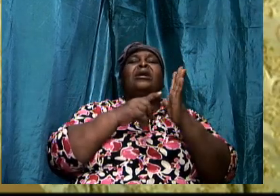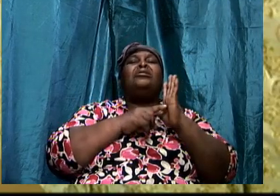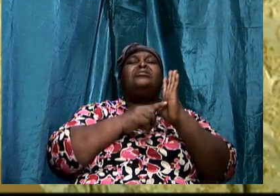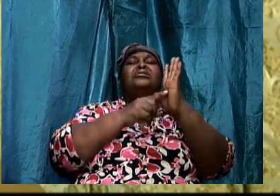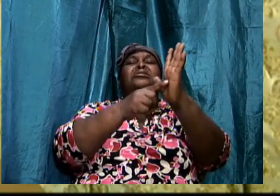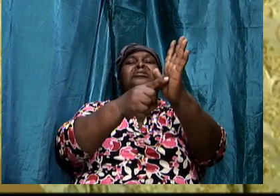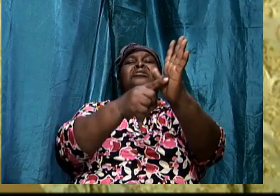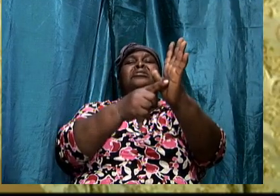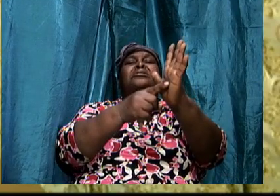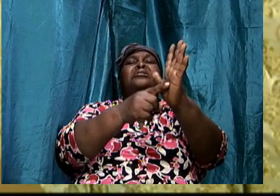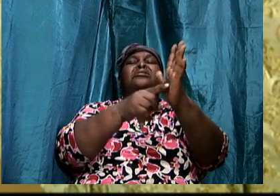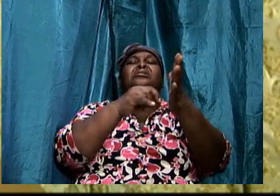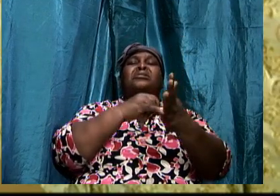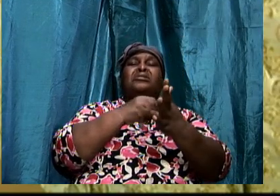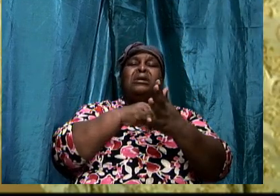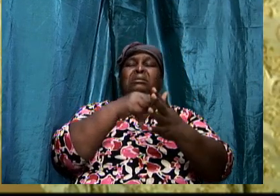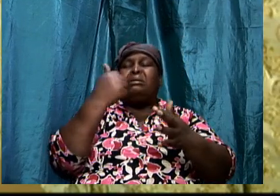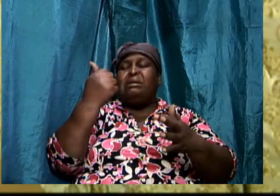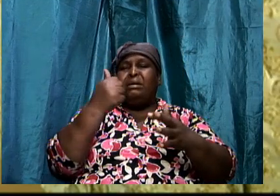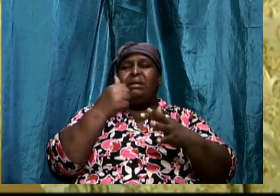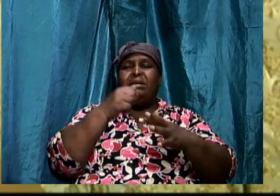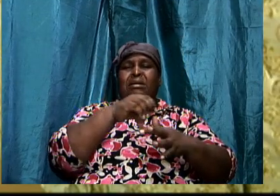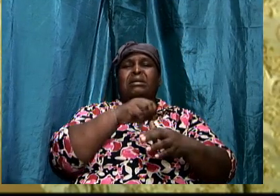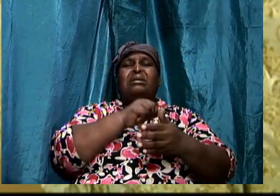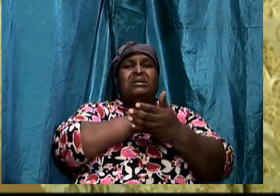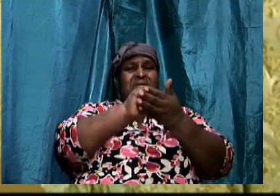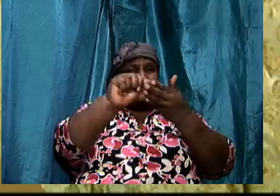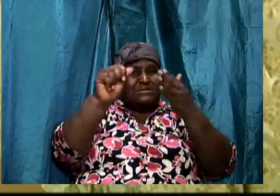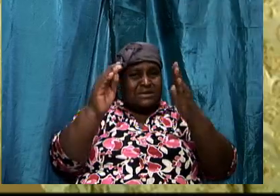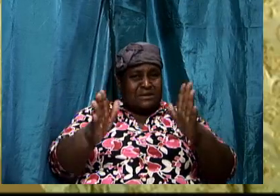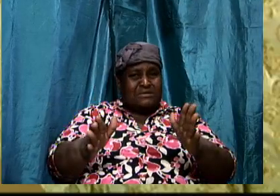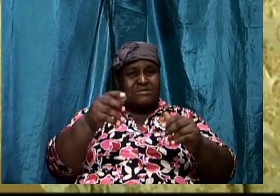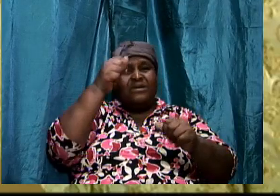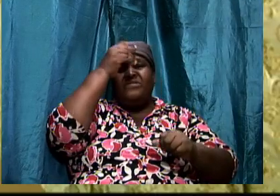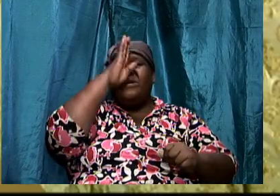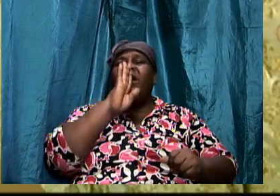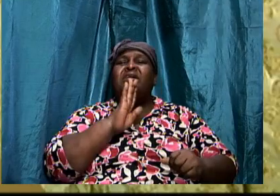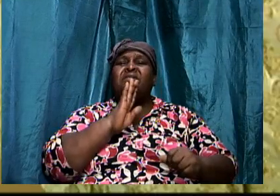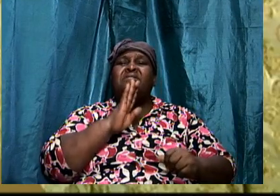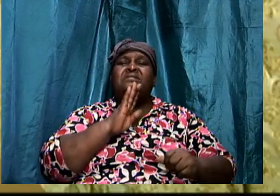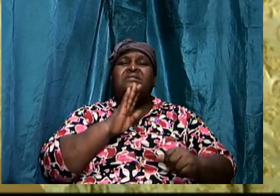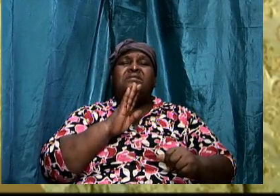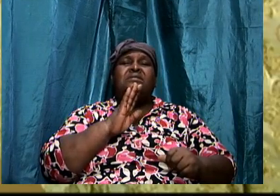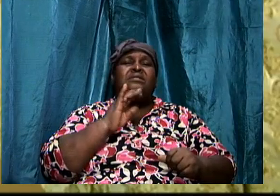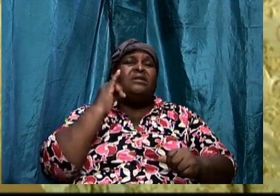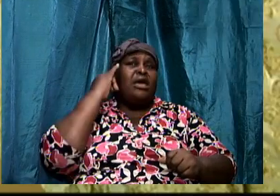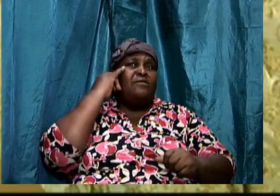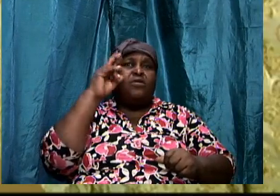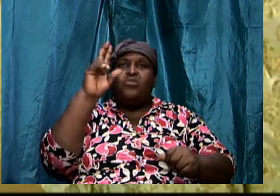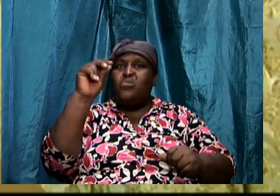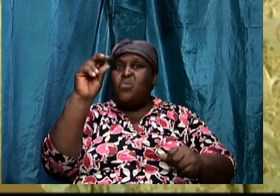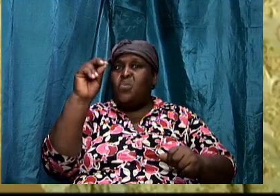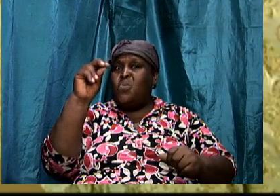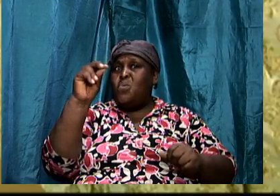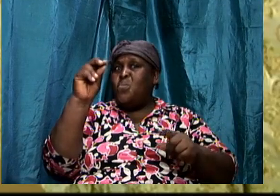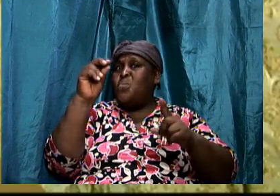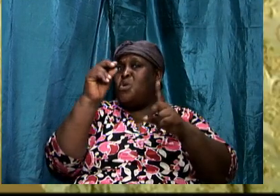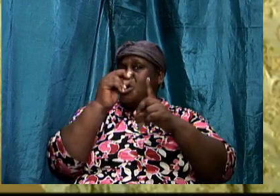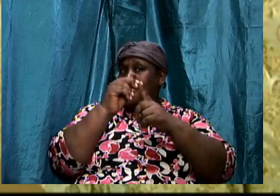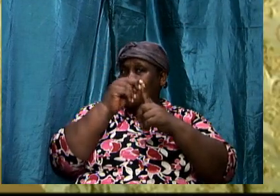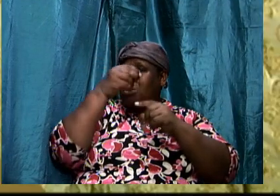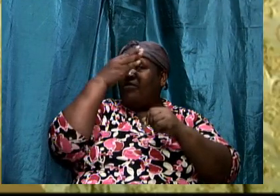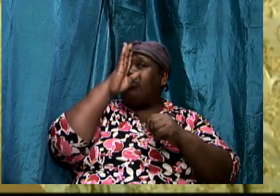any saint of God. If there is an absence of the Word, there is going to